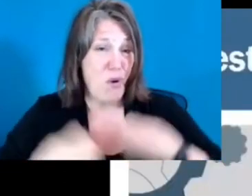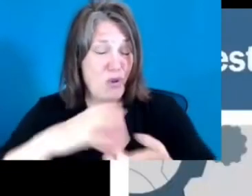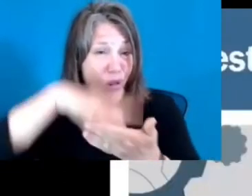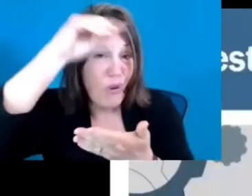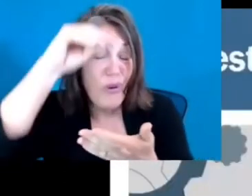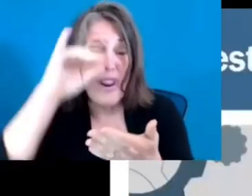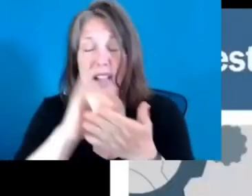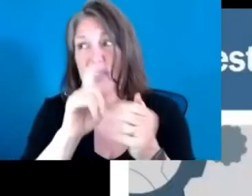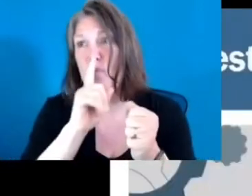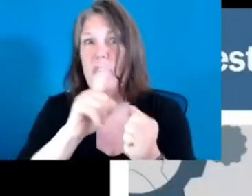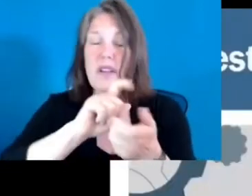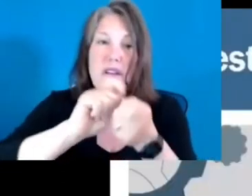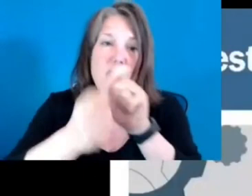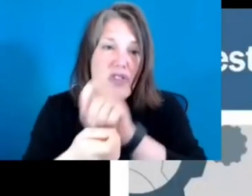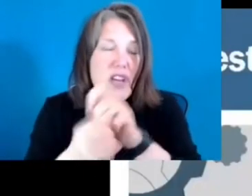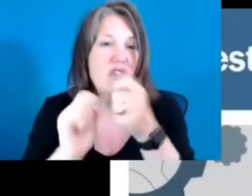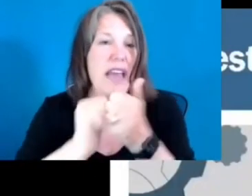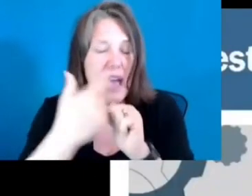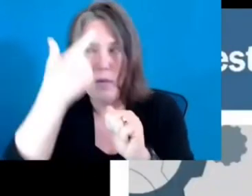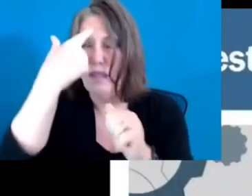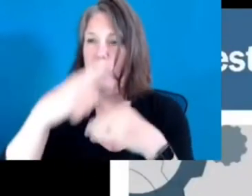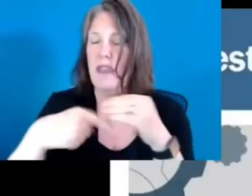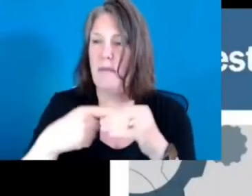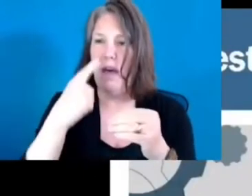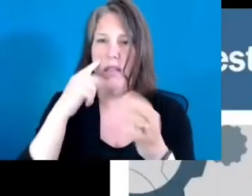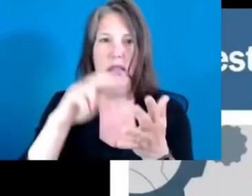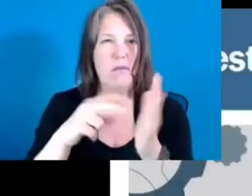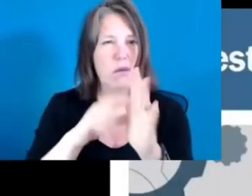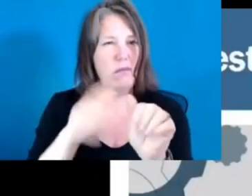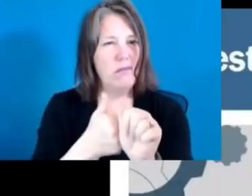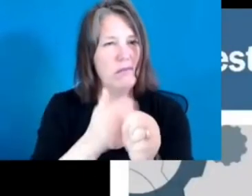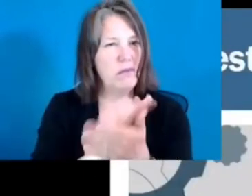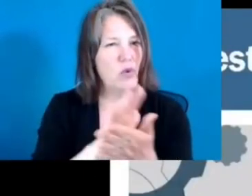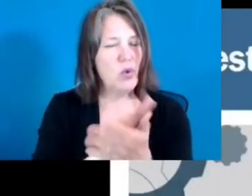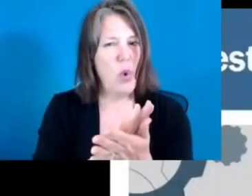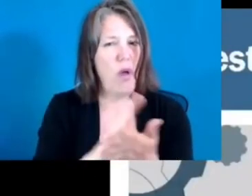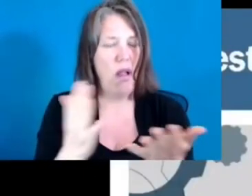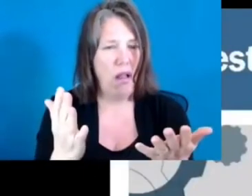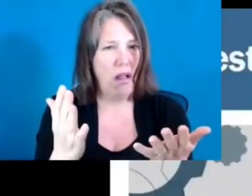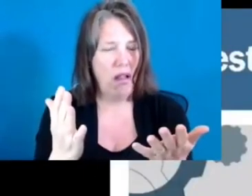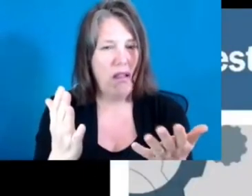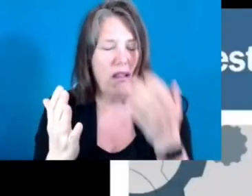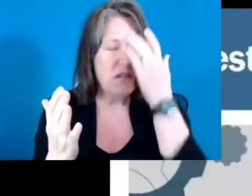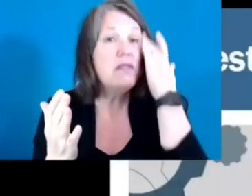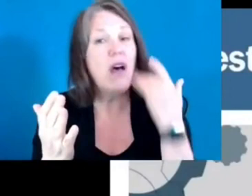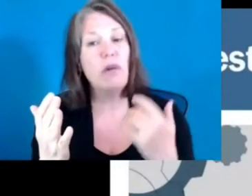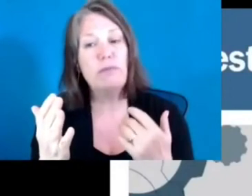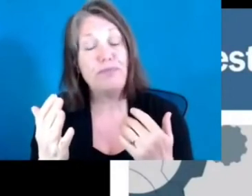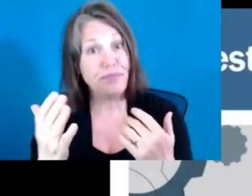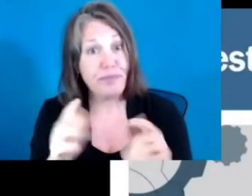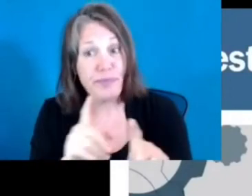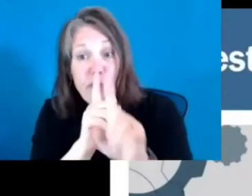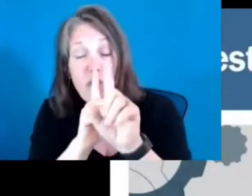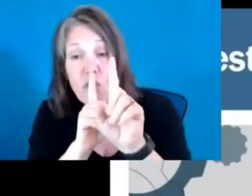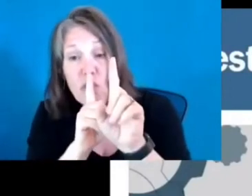So Learning Policy Institute put out a report this last fall on restarting and reinventing school.